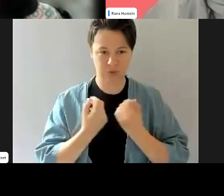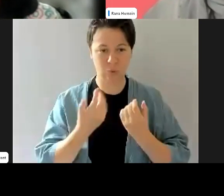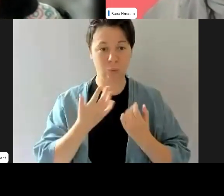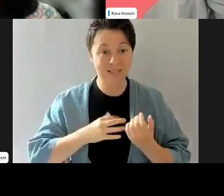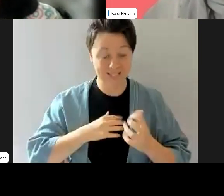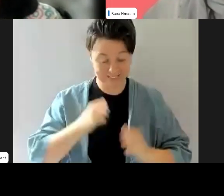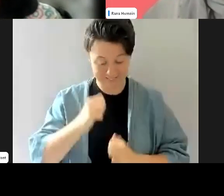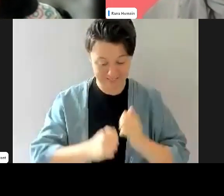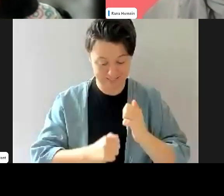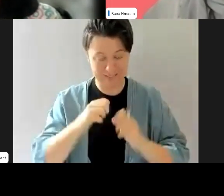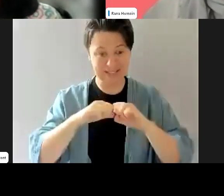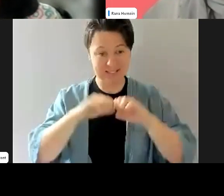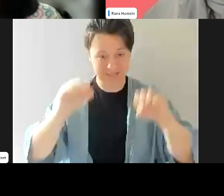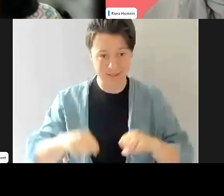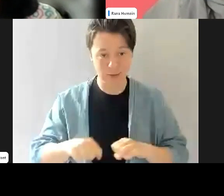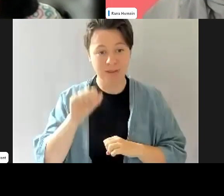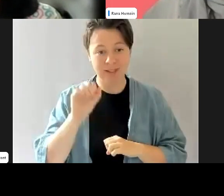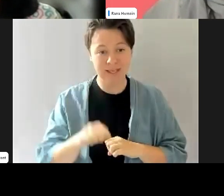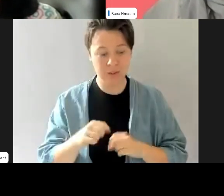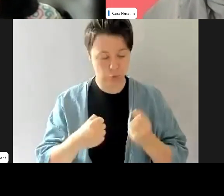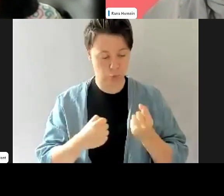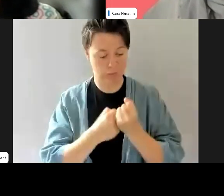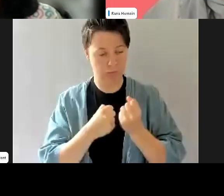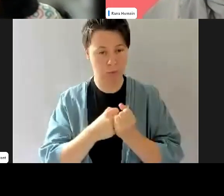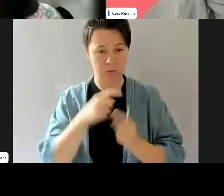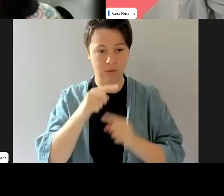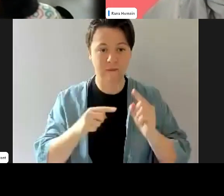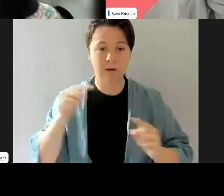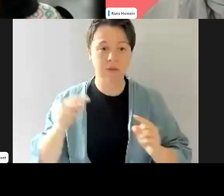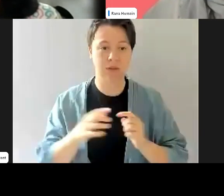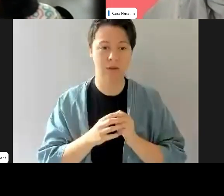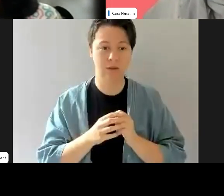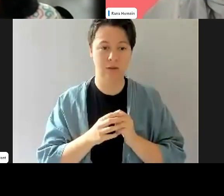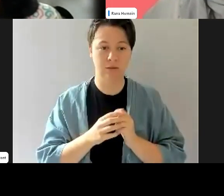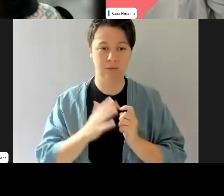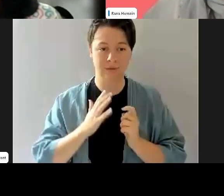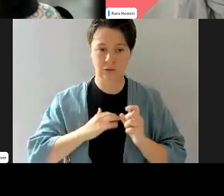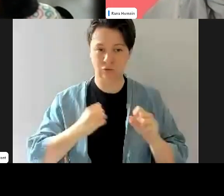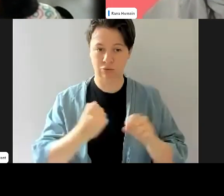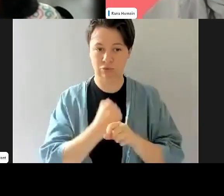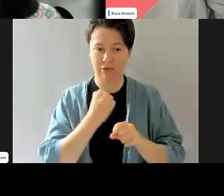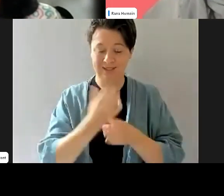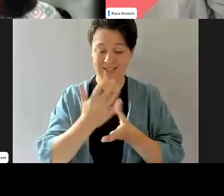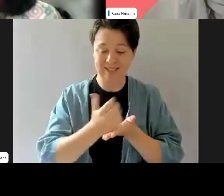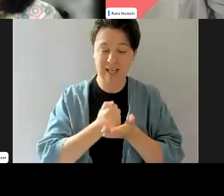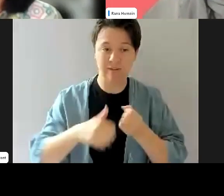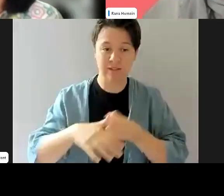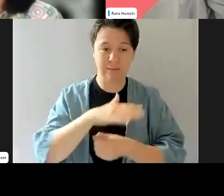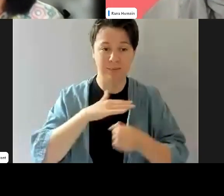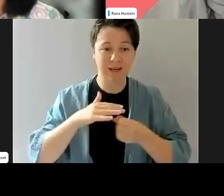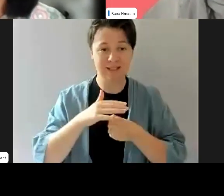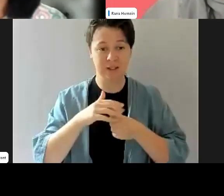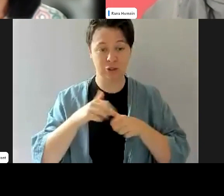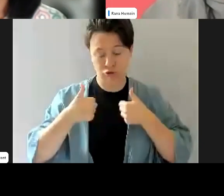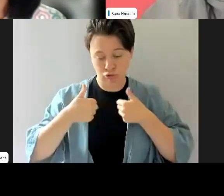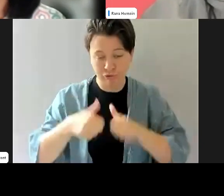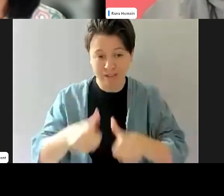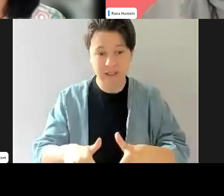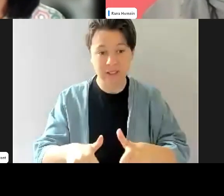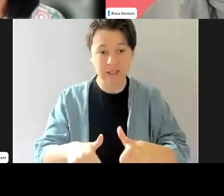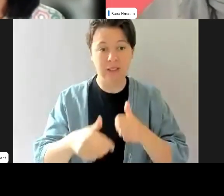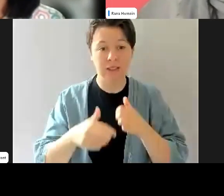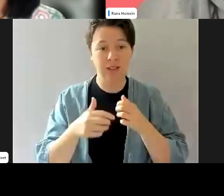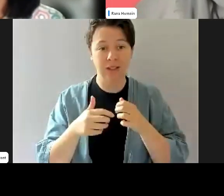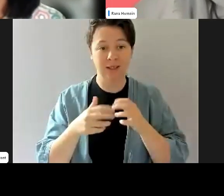about the system supporting diversity. Um, we need to create those safe spaces. We need strategies. And of course we need those,